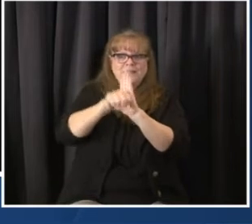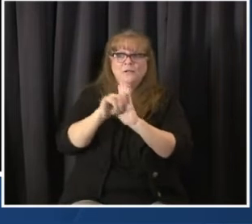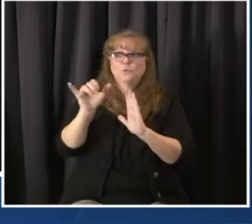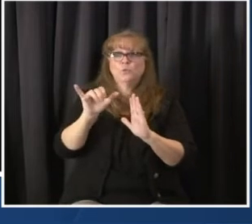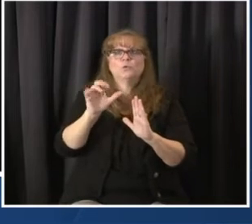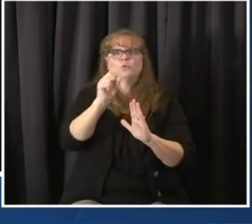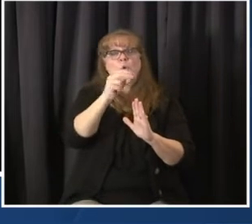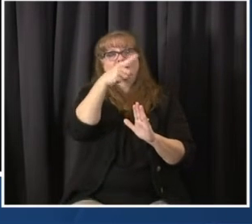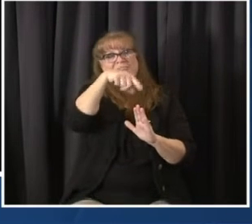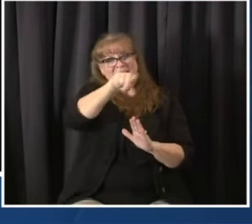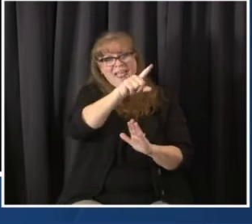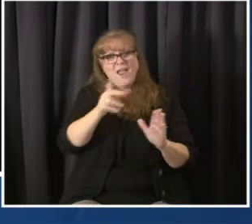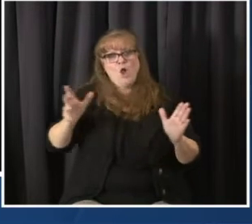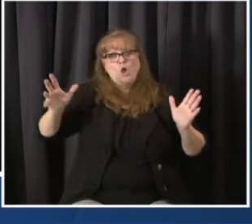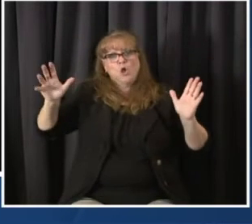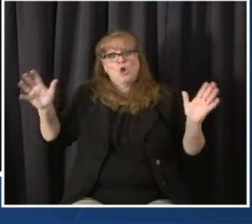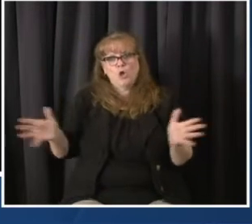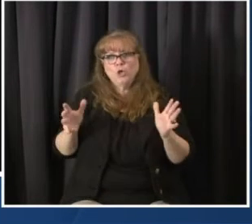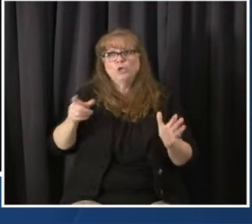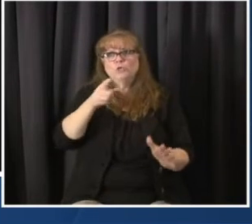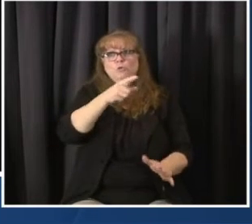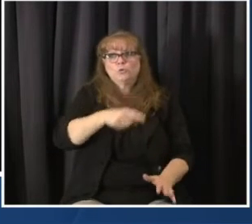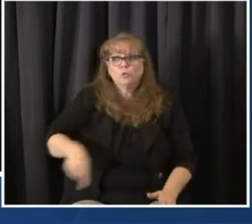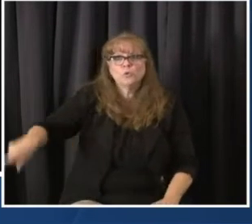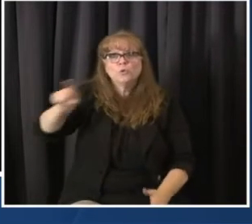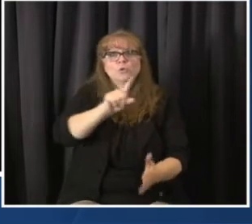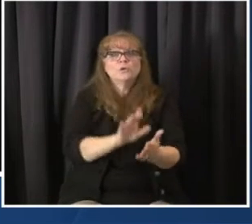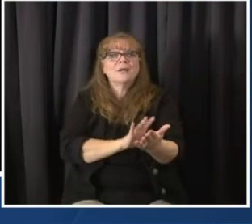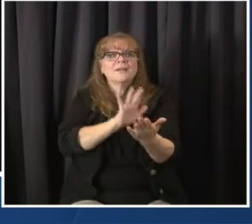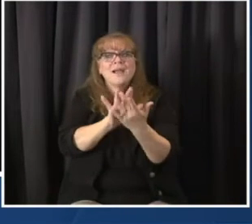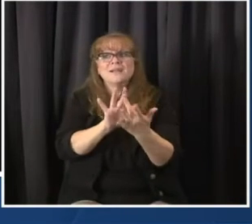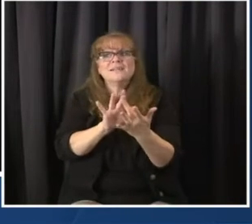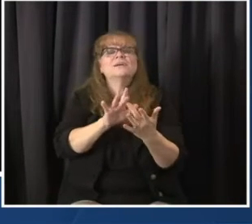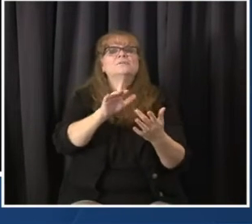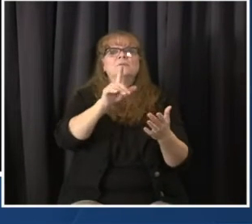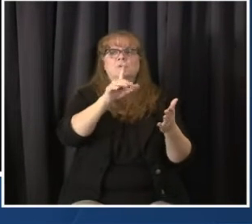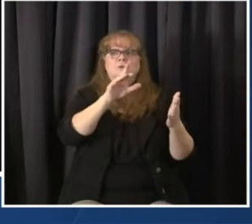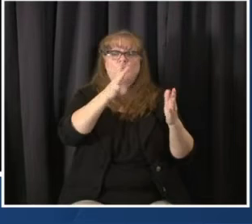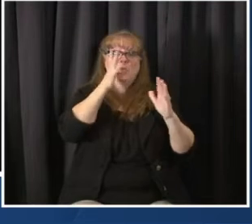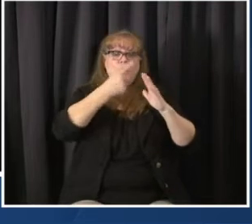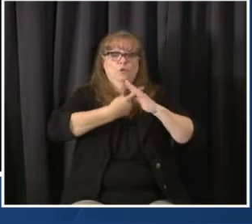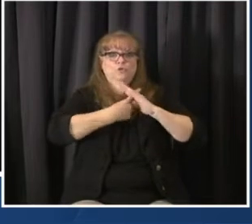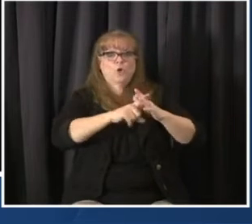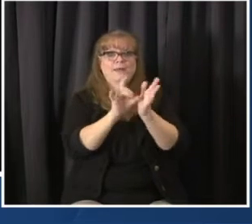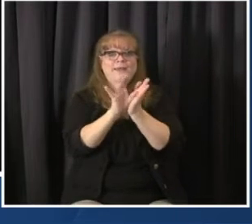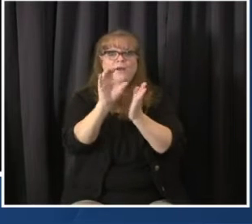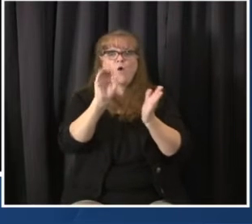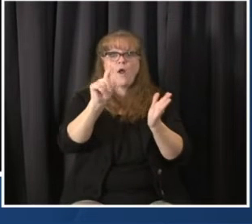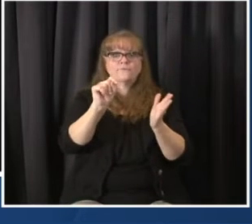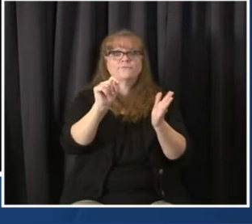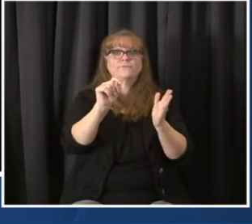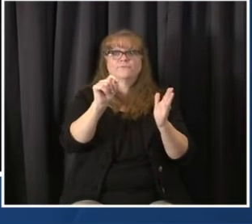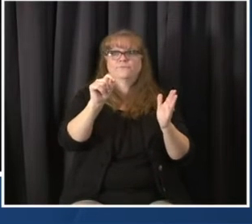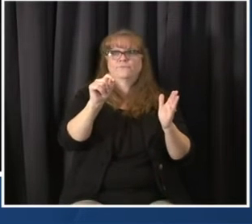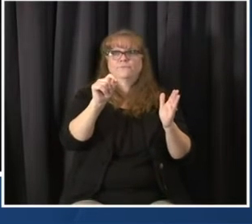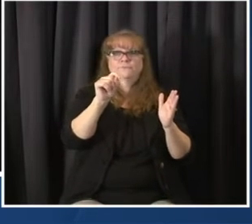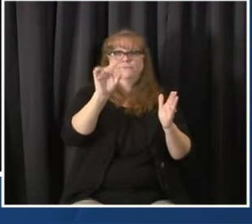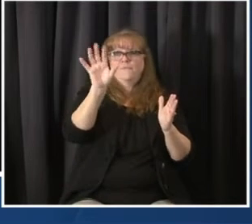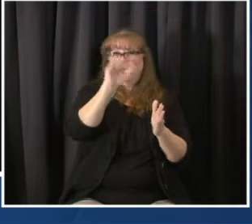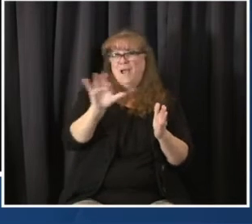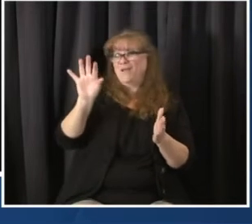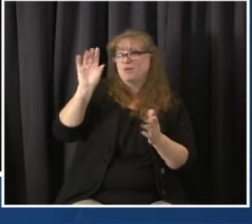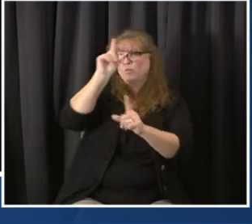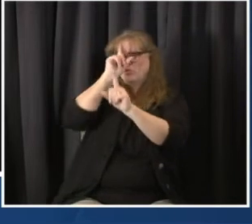vaccinating about 9000 people in 17 up a day. And they expect that capacity to be 20,000 a day by the end of